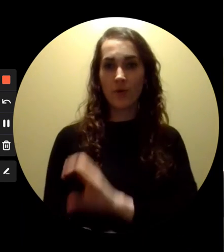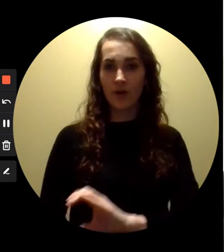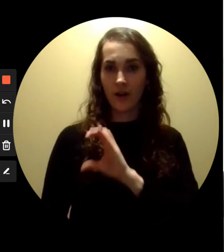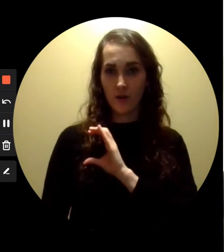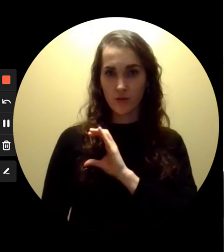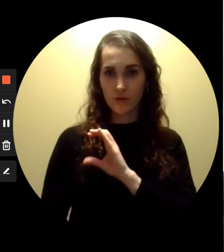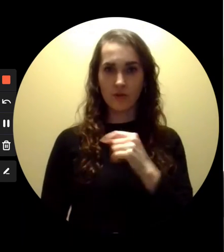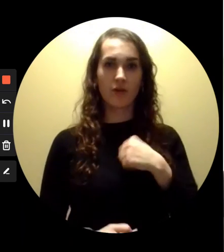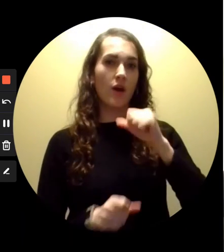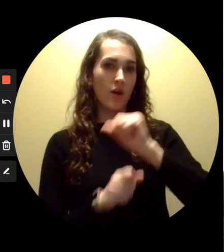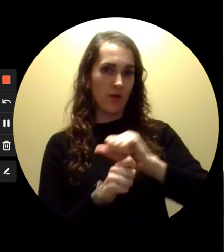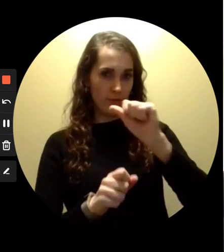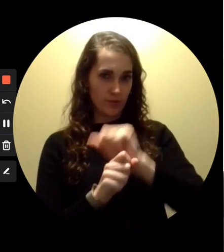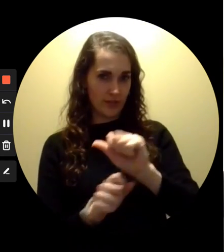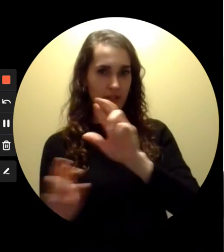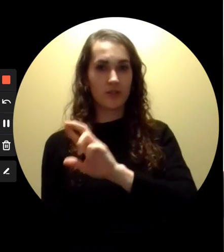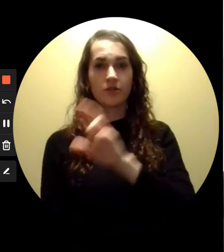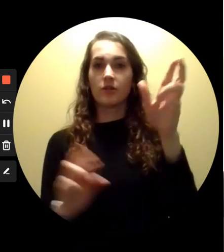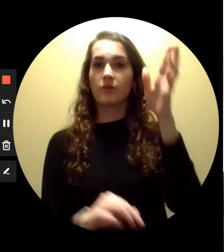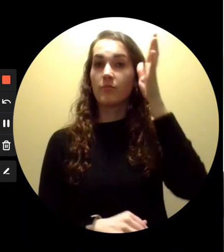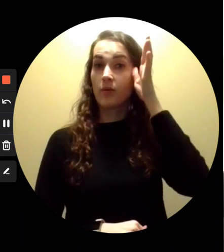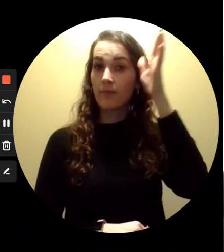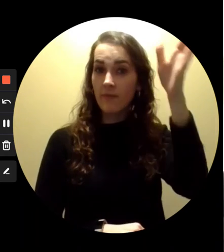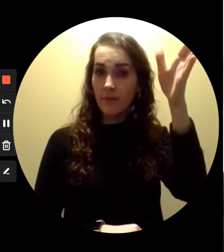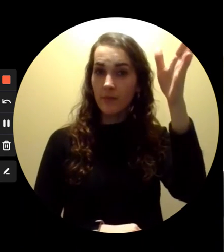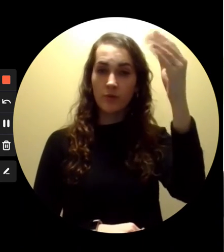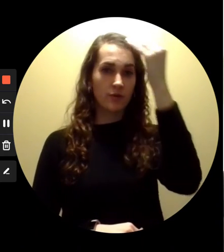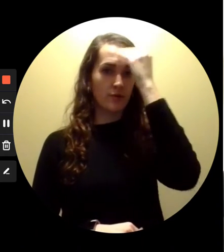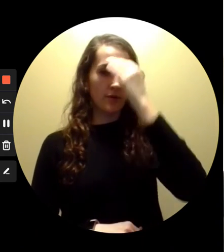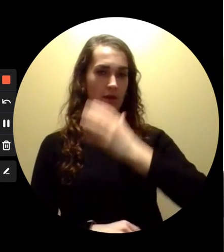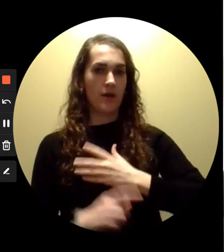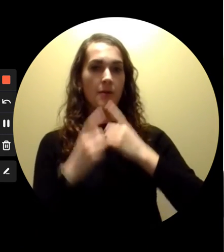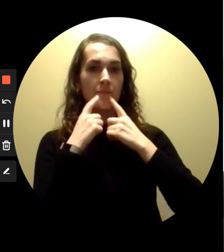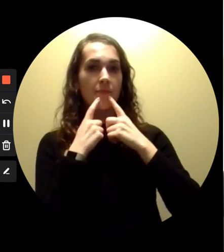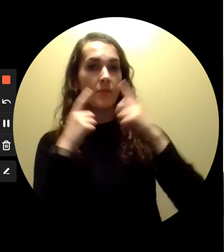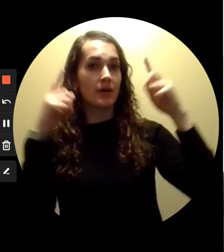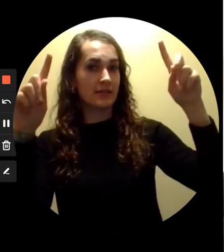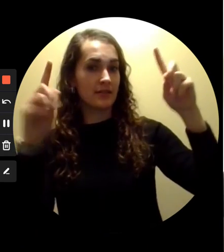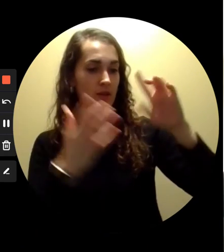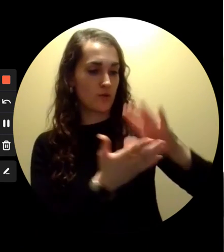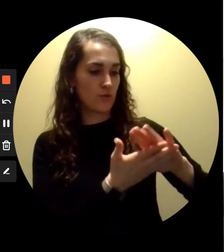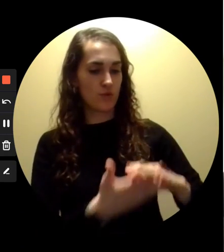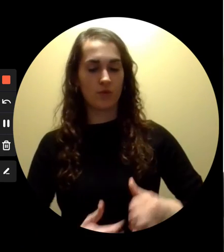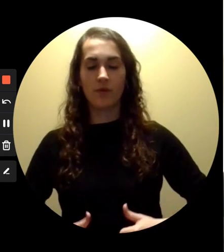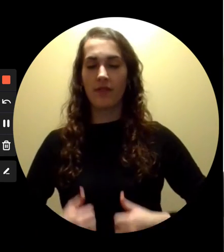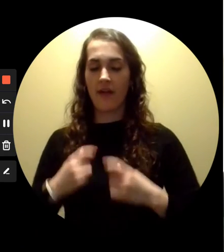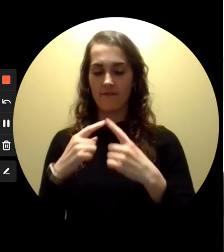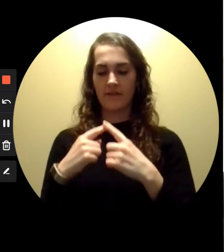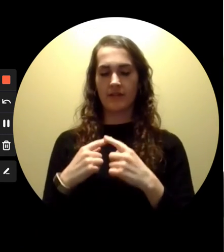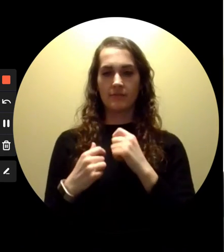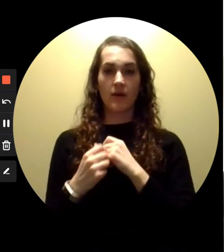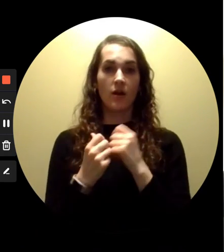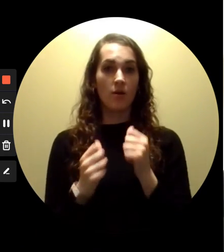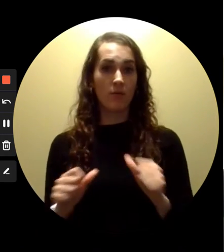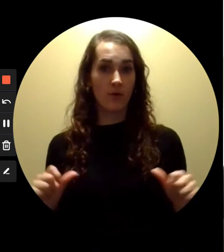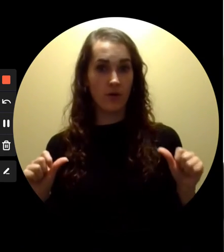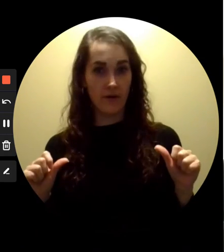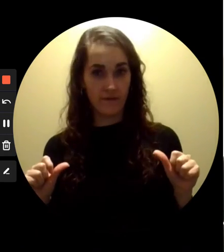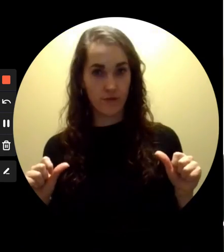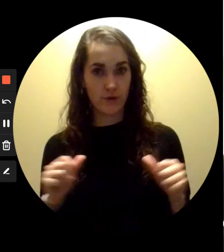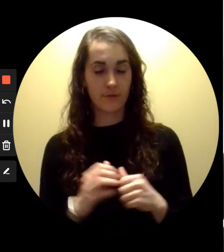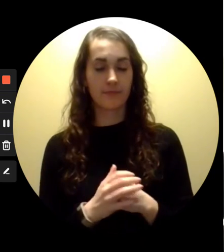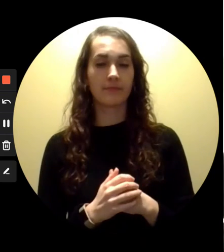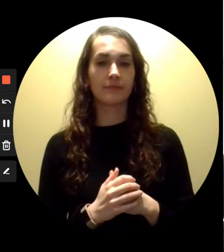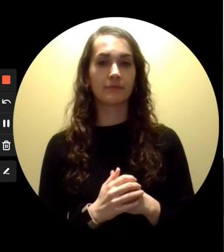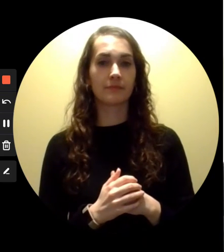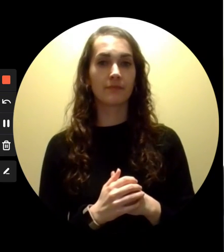high moral character. I work diligently to prepare for my future. I know my success in school and life is dependent on my own